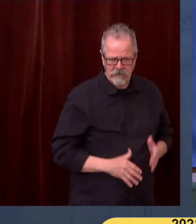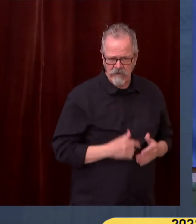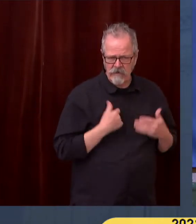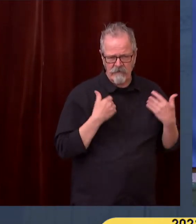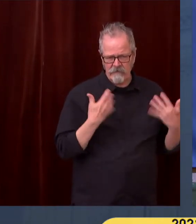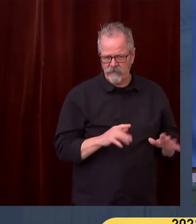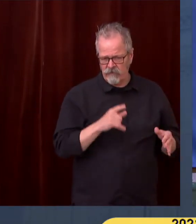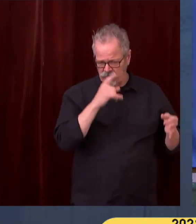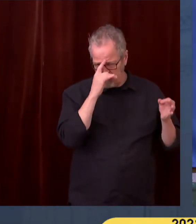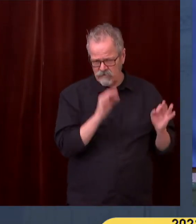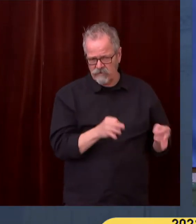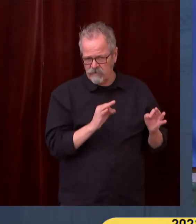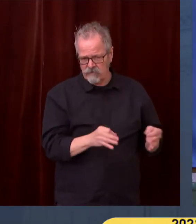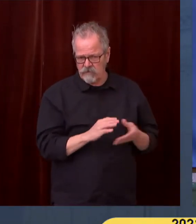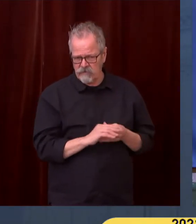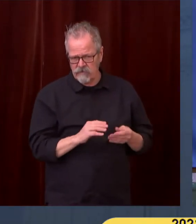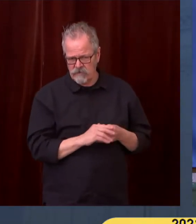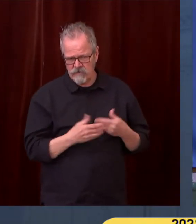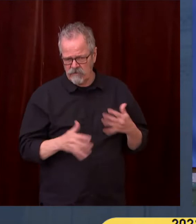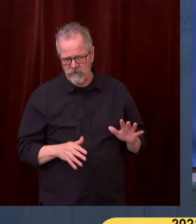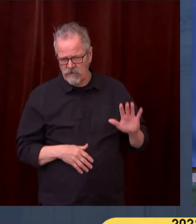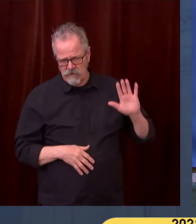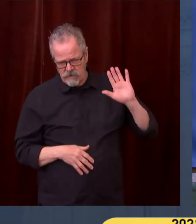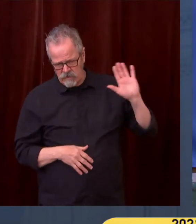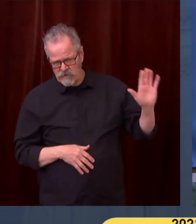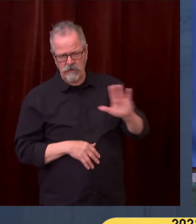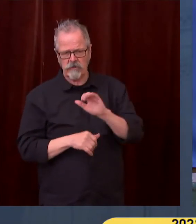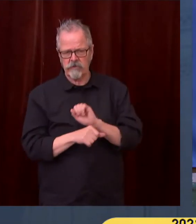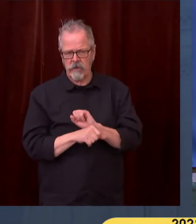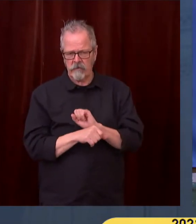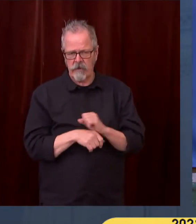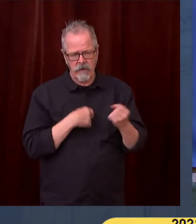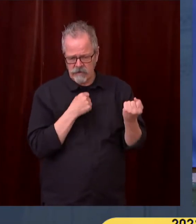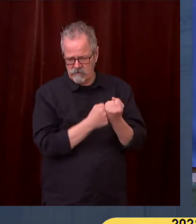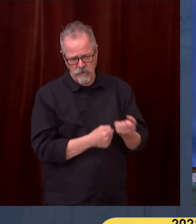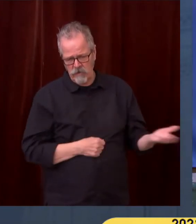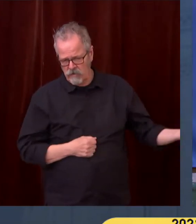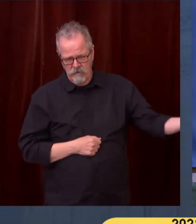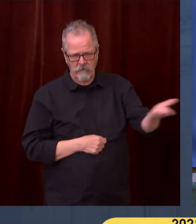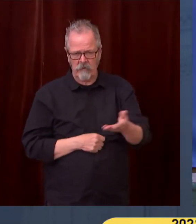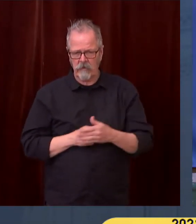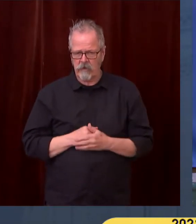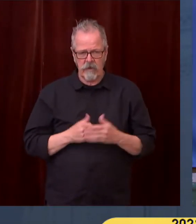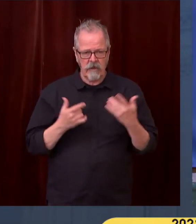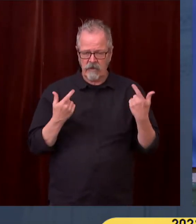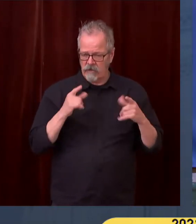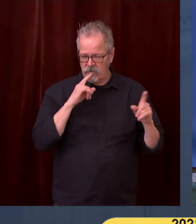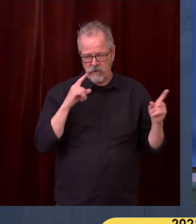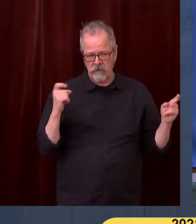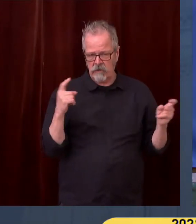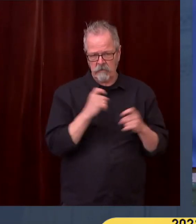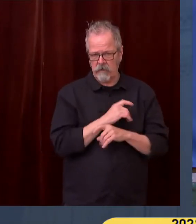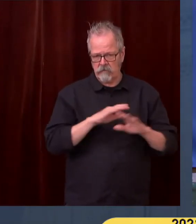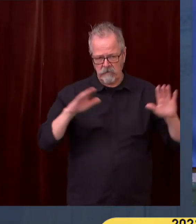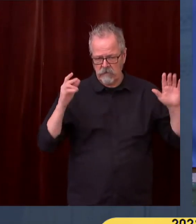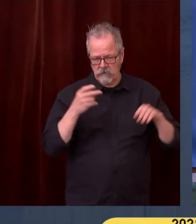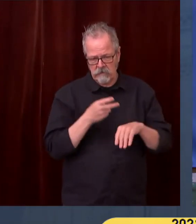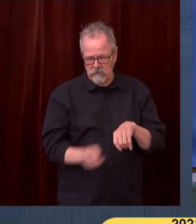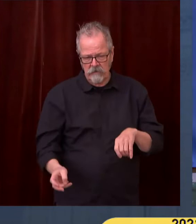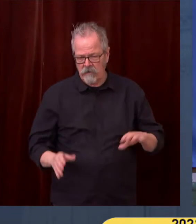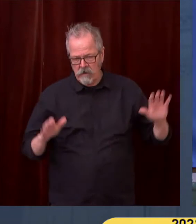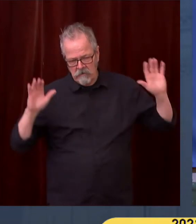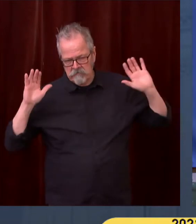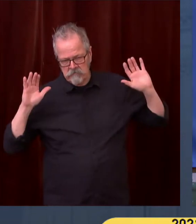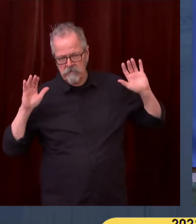we should have a bill. I do believe that it should be trying to increase health-related response to the